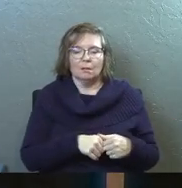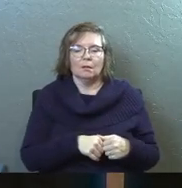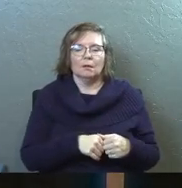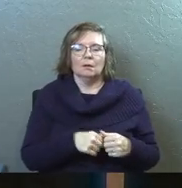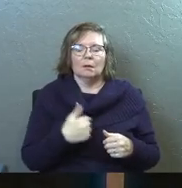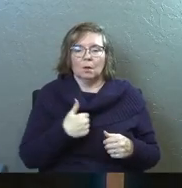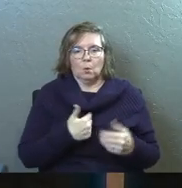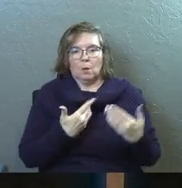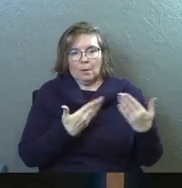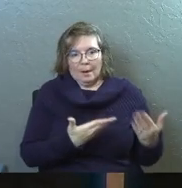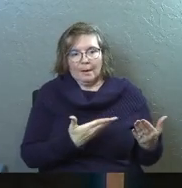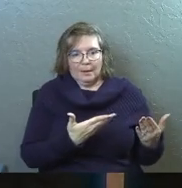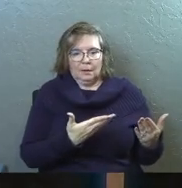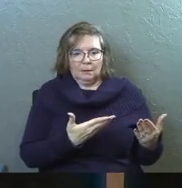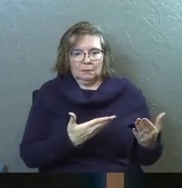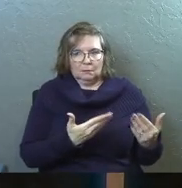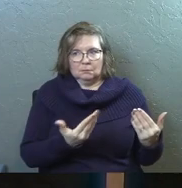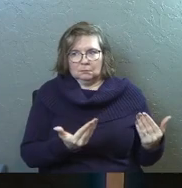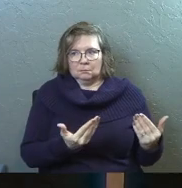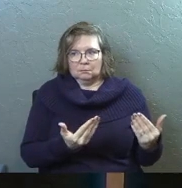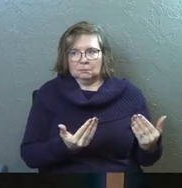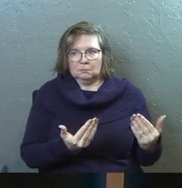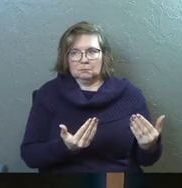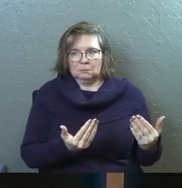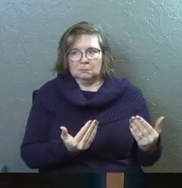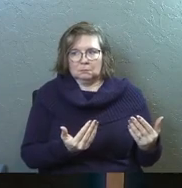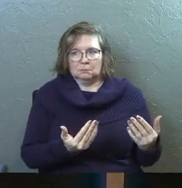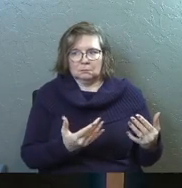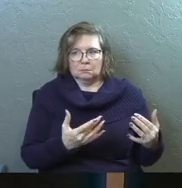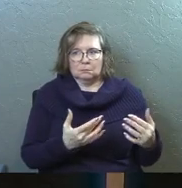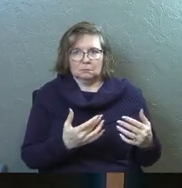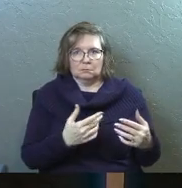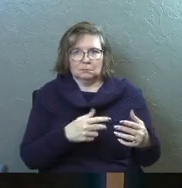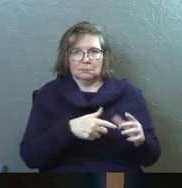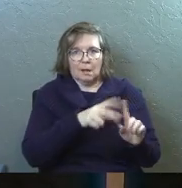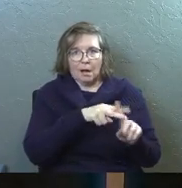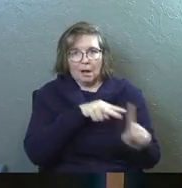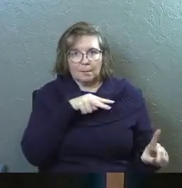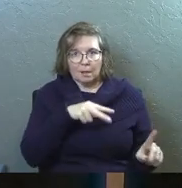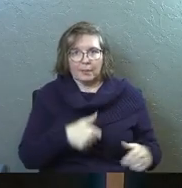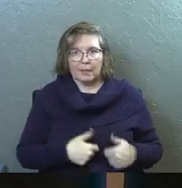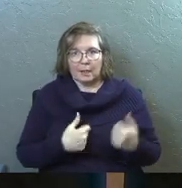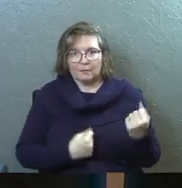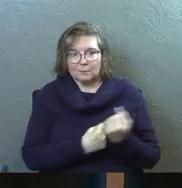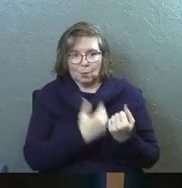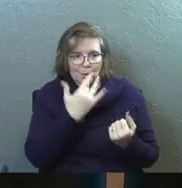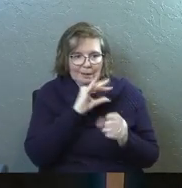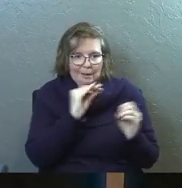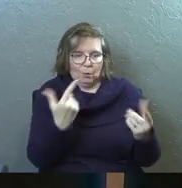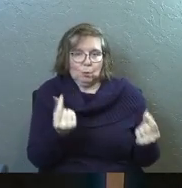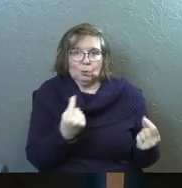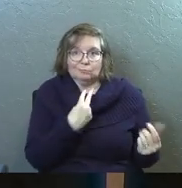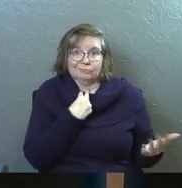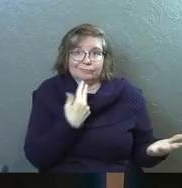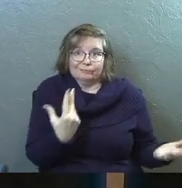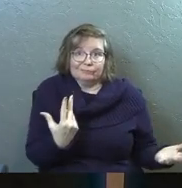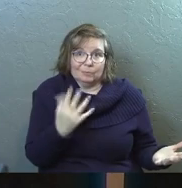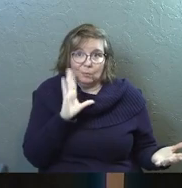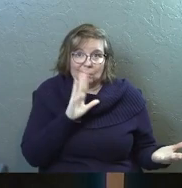And so we recommend like, let's, you know, basically pull him off whatever life support he's on because there's nothing we can do.